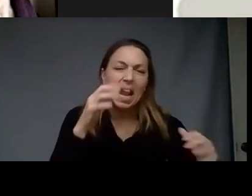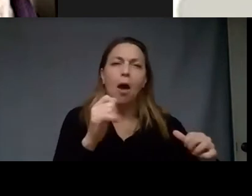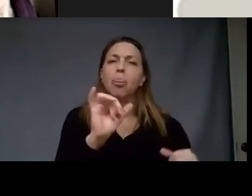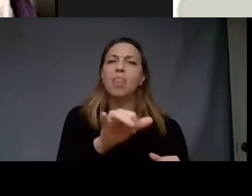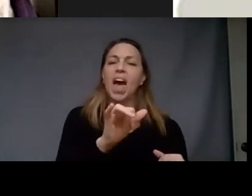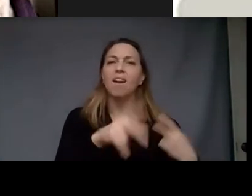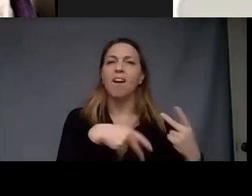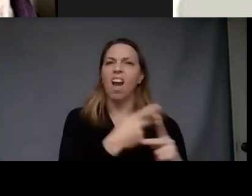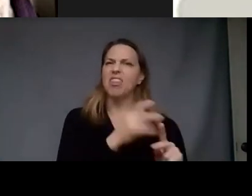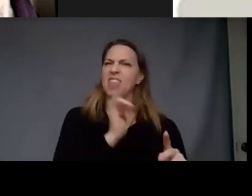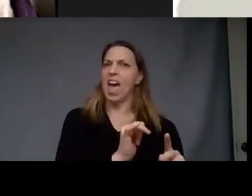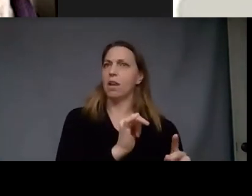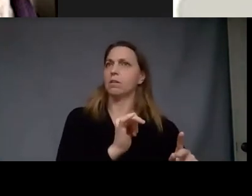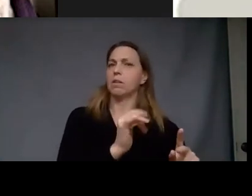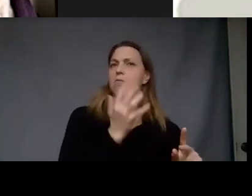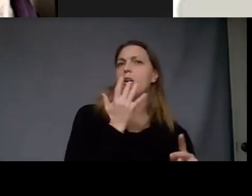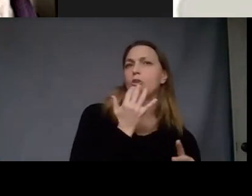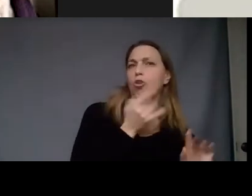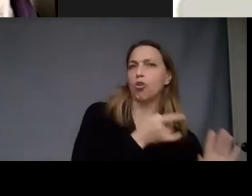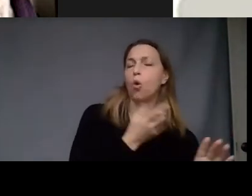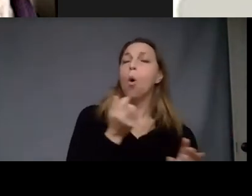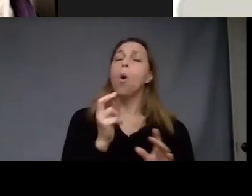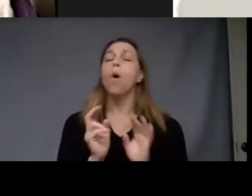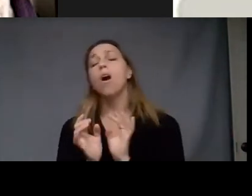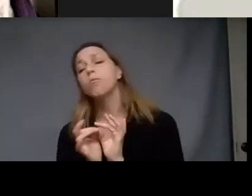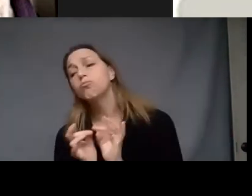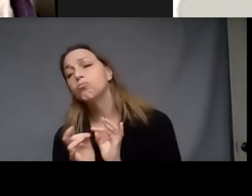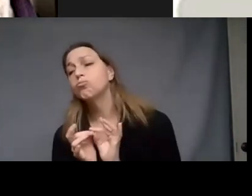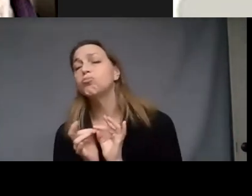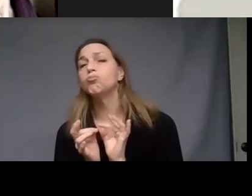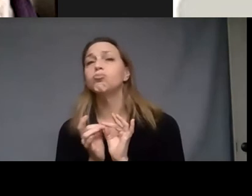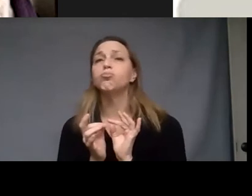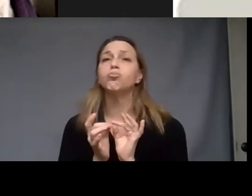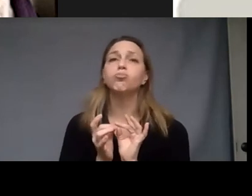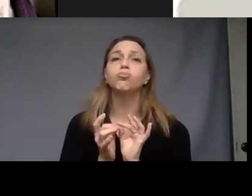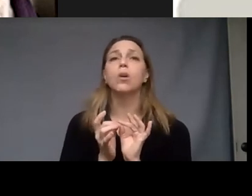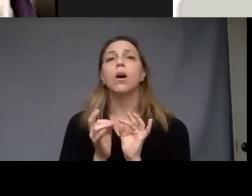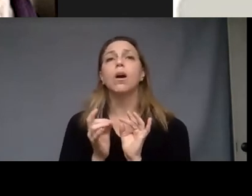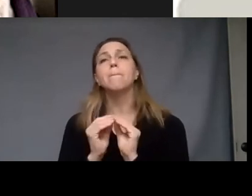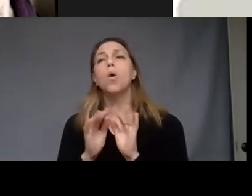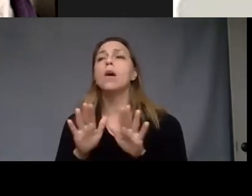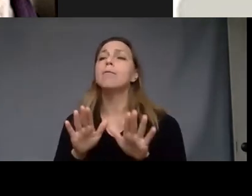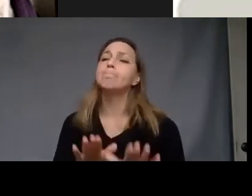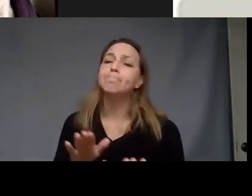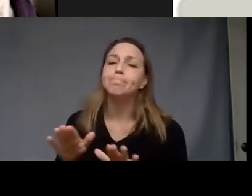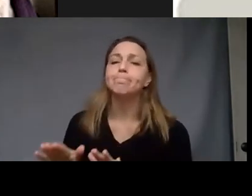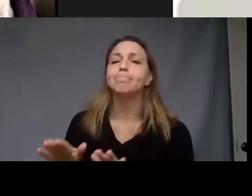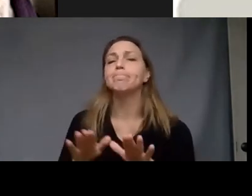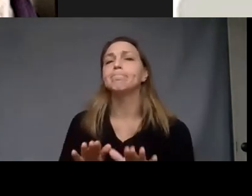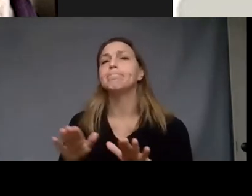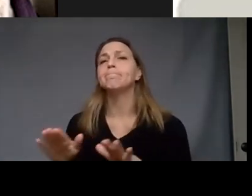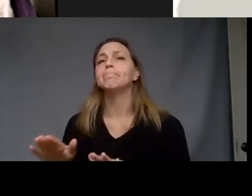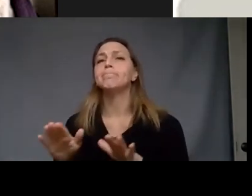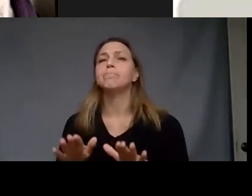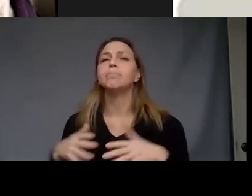that's big color or I can talk softly sit back and it's it's just what what is